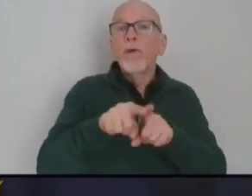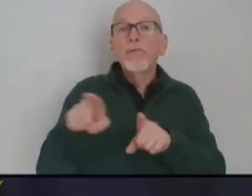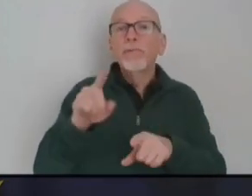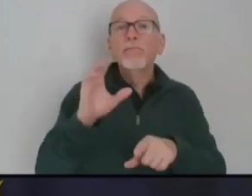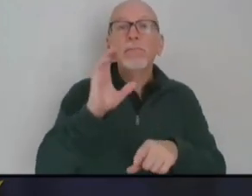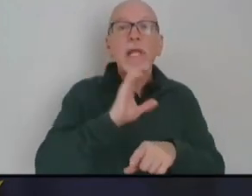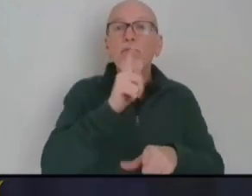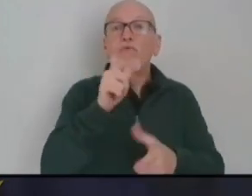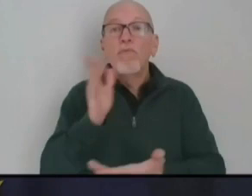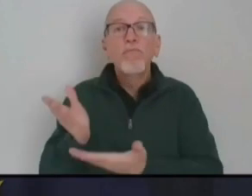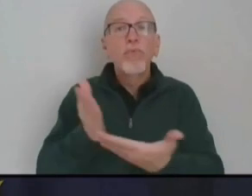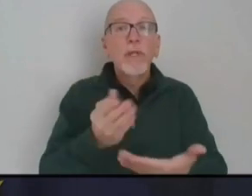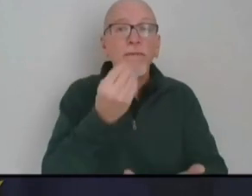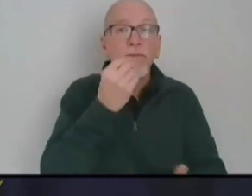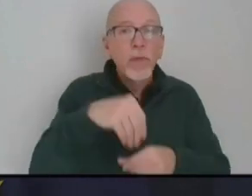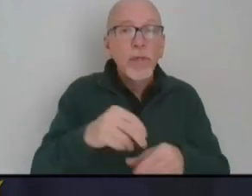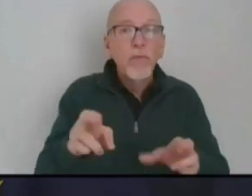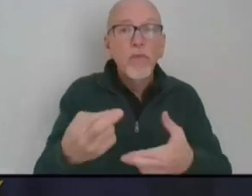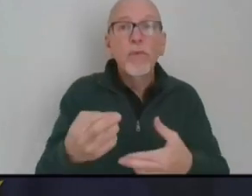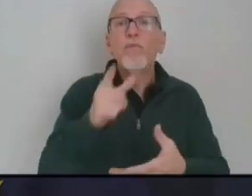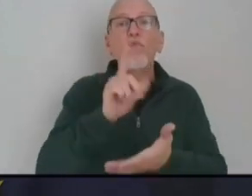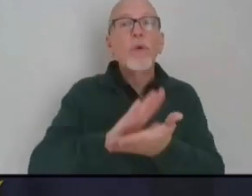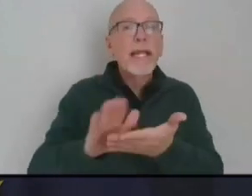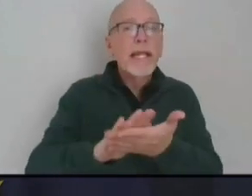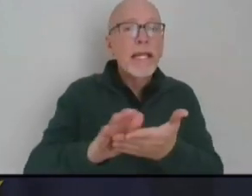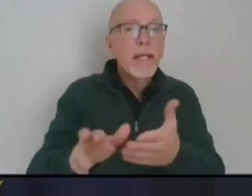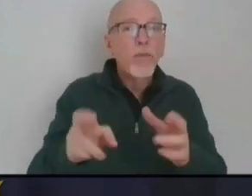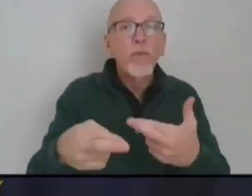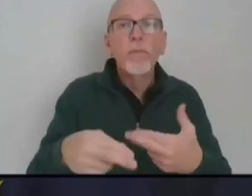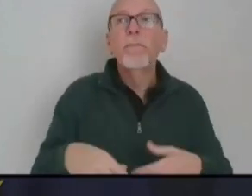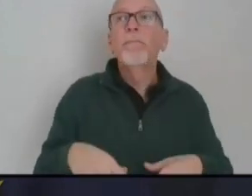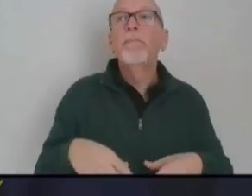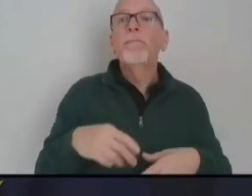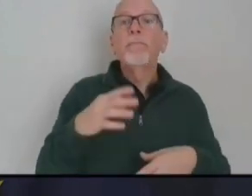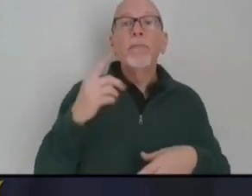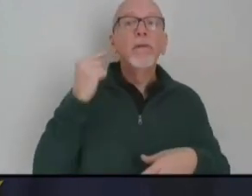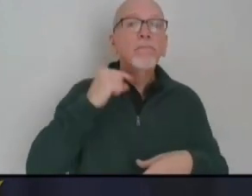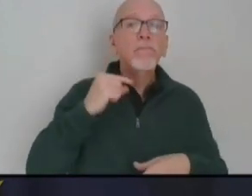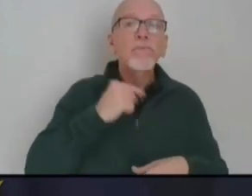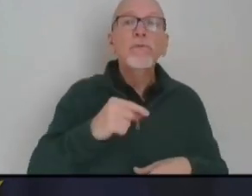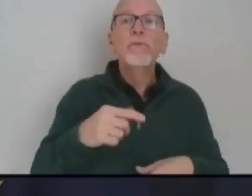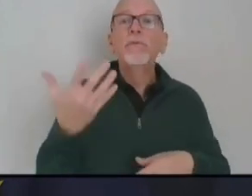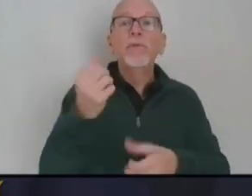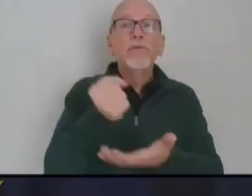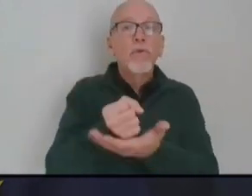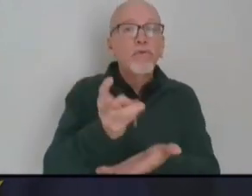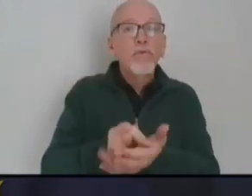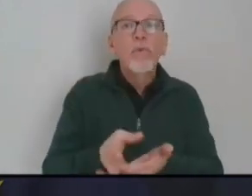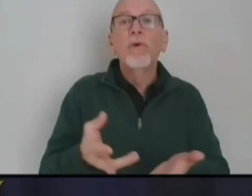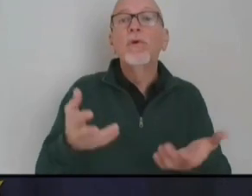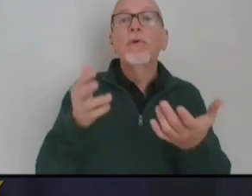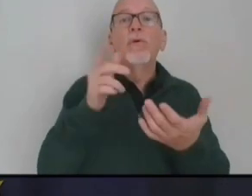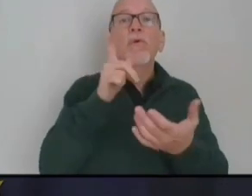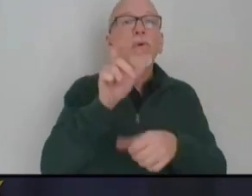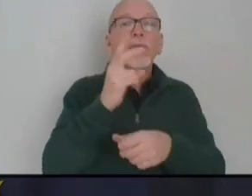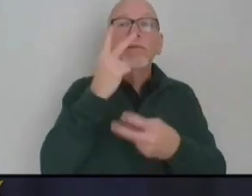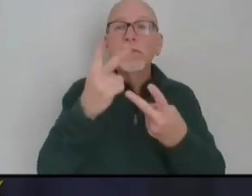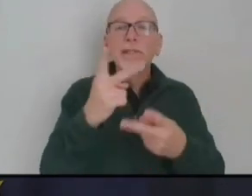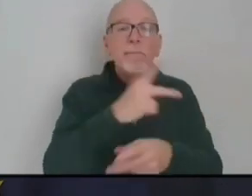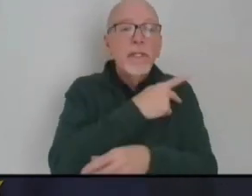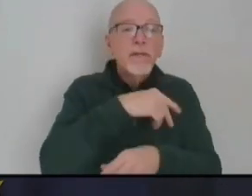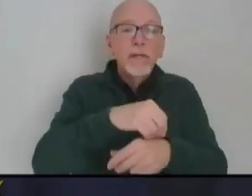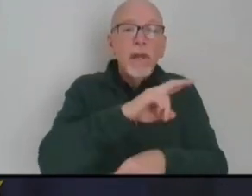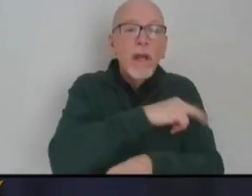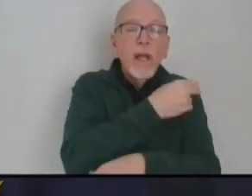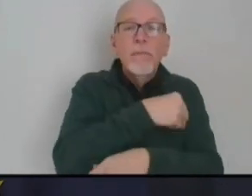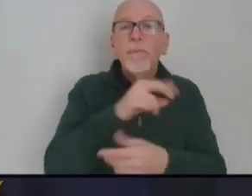bring the food into rooms. These are people that clean the rooms. The clergy, the social worker who comes and sees patients in hospitals or in long